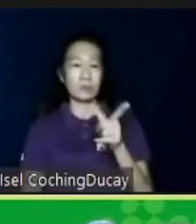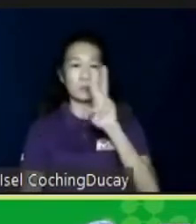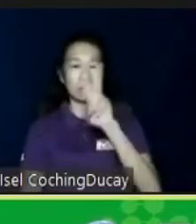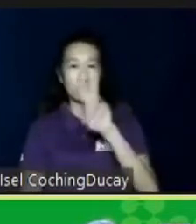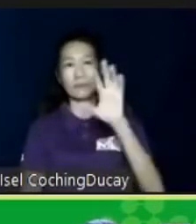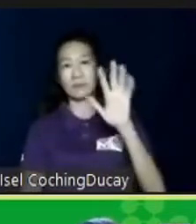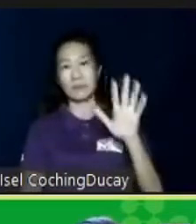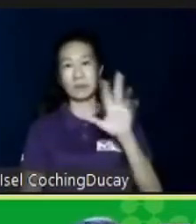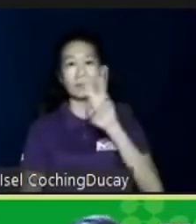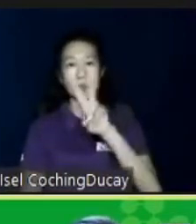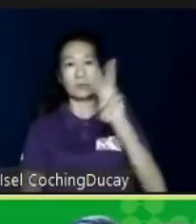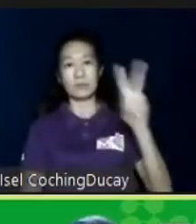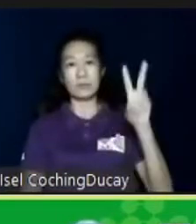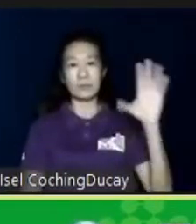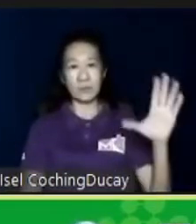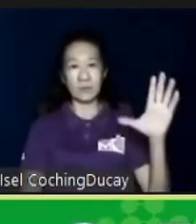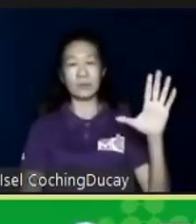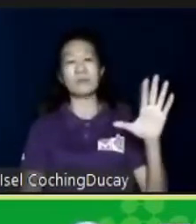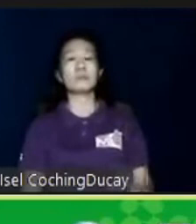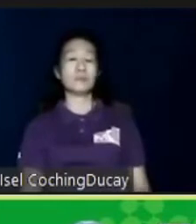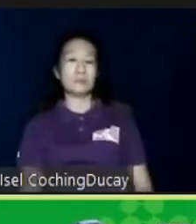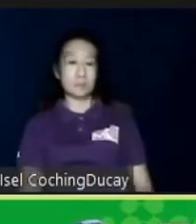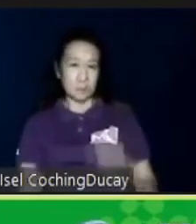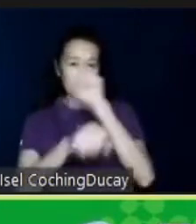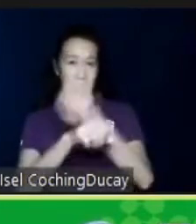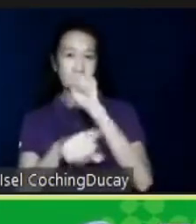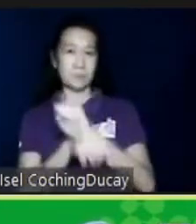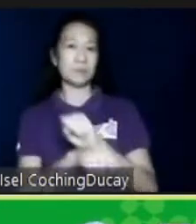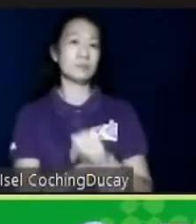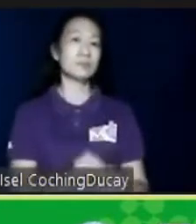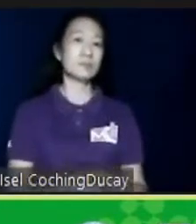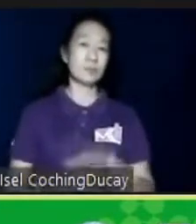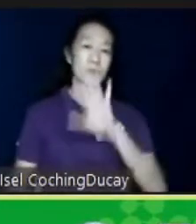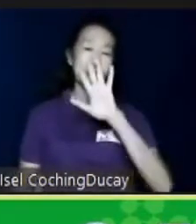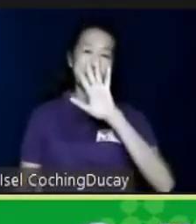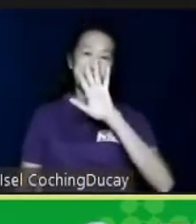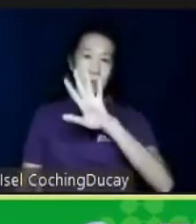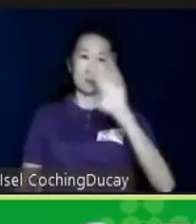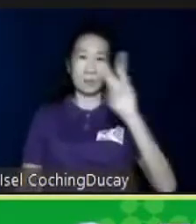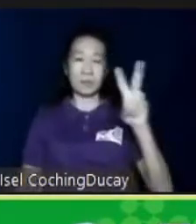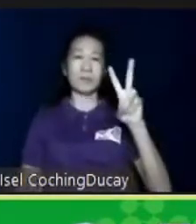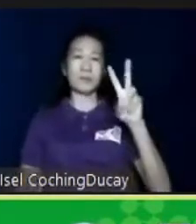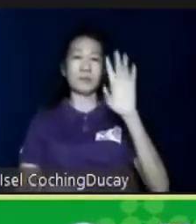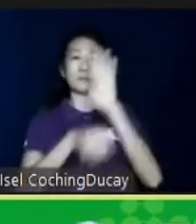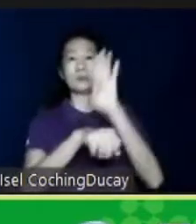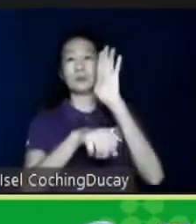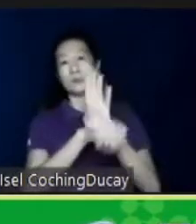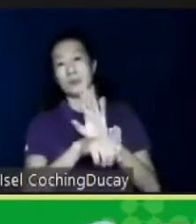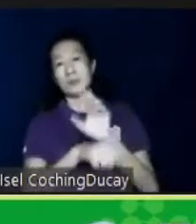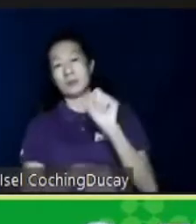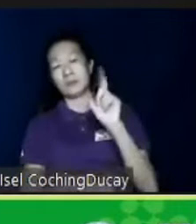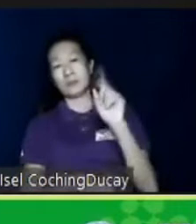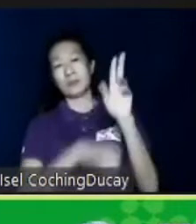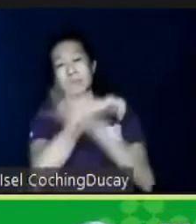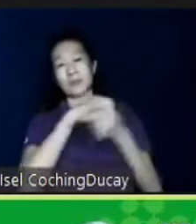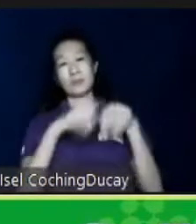across 52 establishments in 11 provinces. It is something that we are very proud